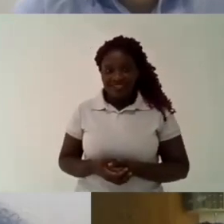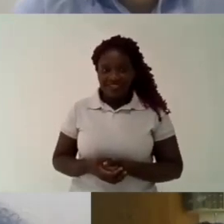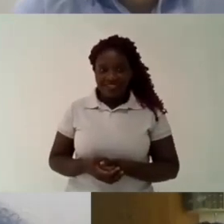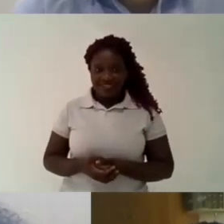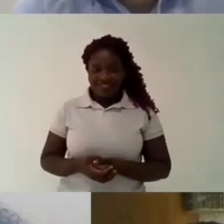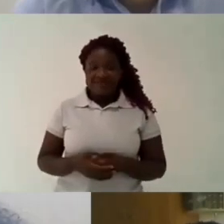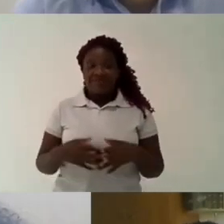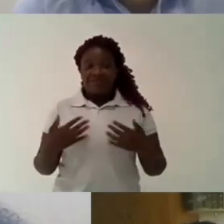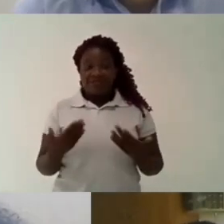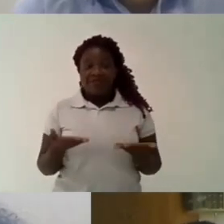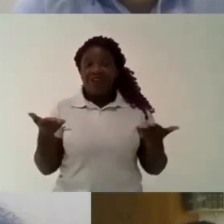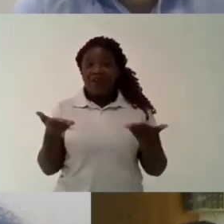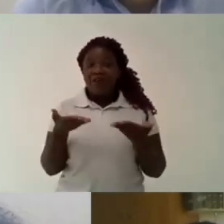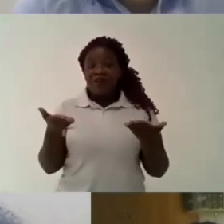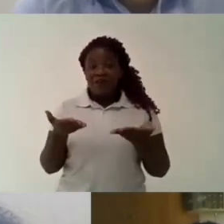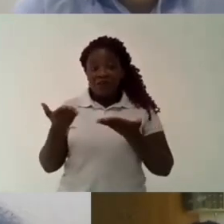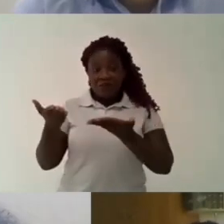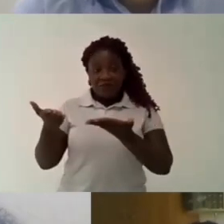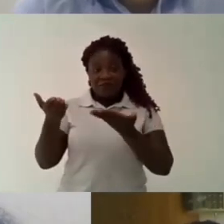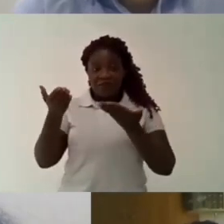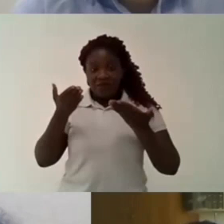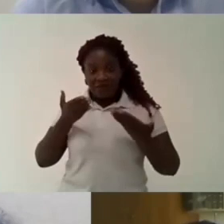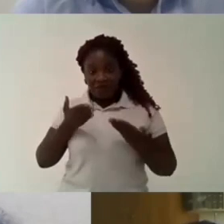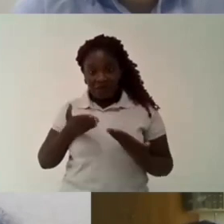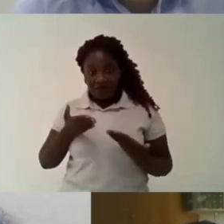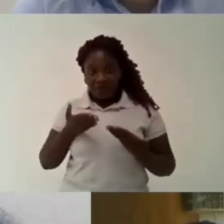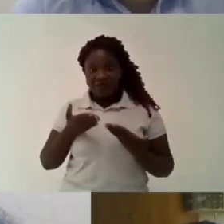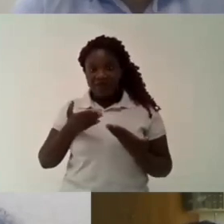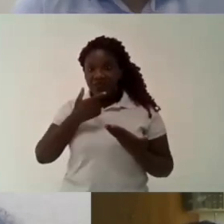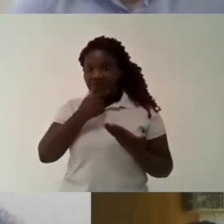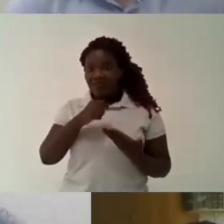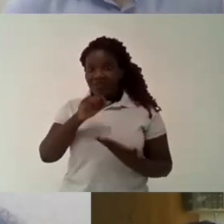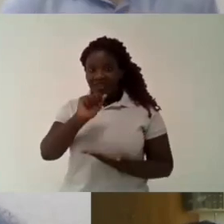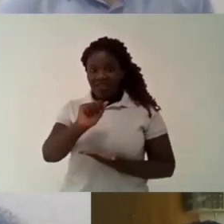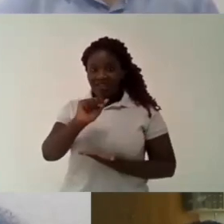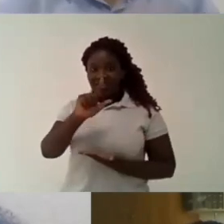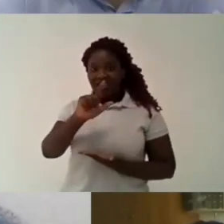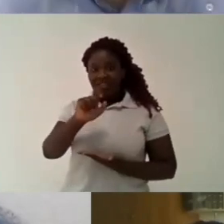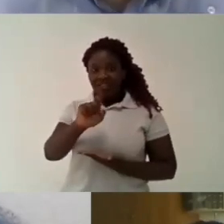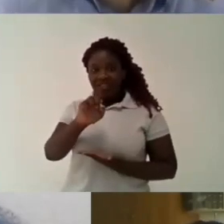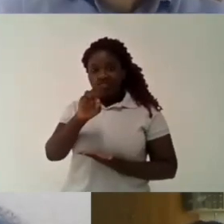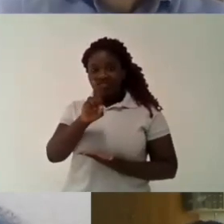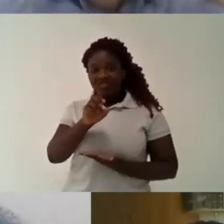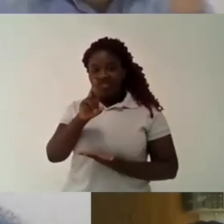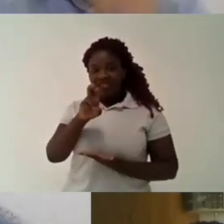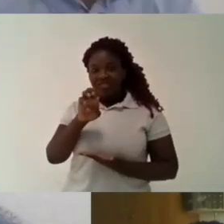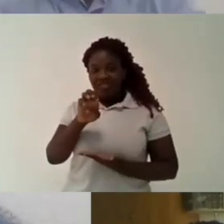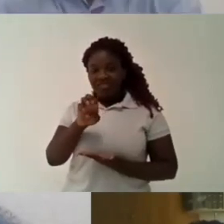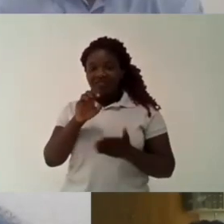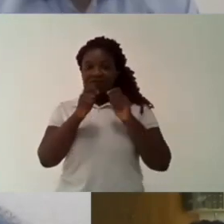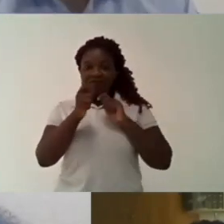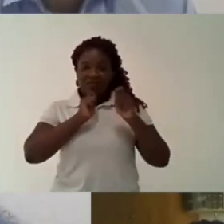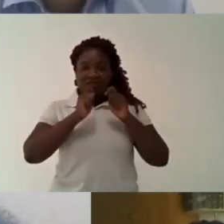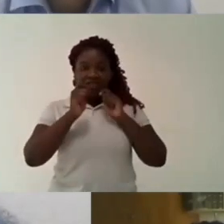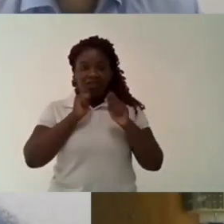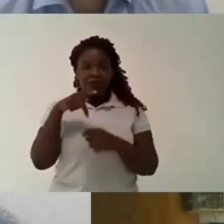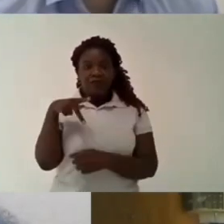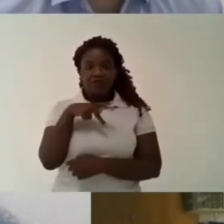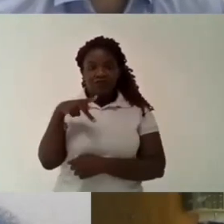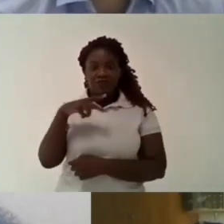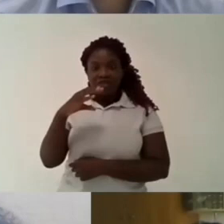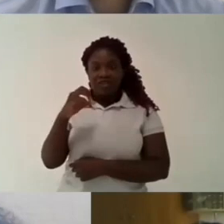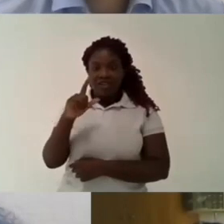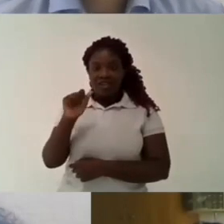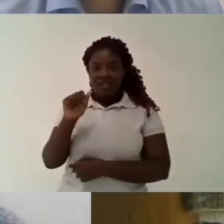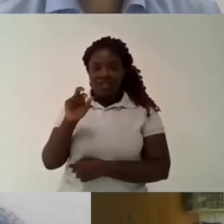flavia thank you i will ask alexandri to interview professor clara